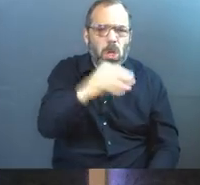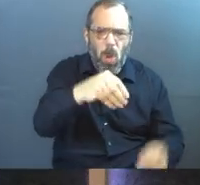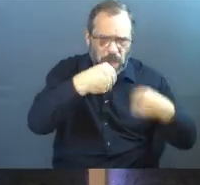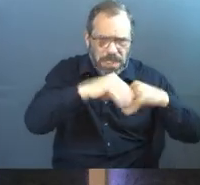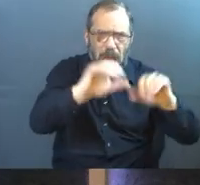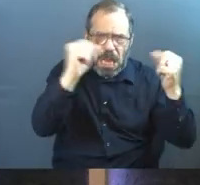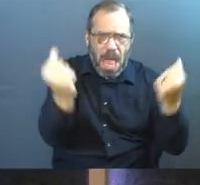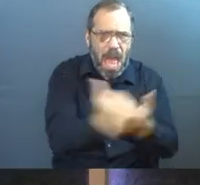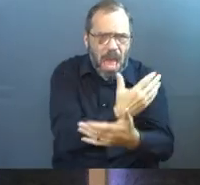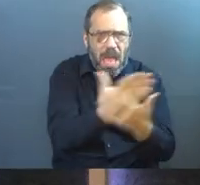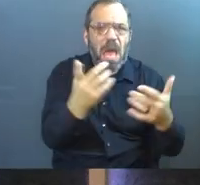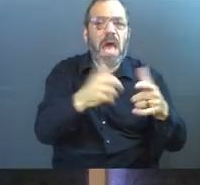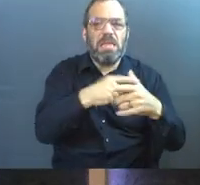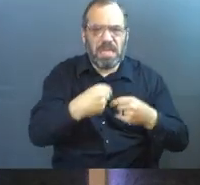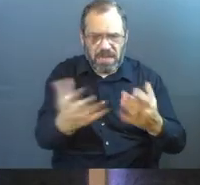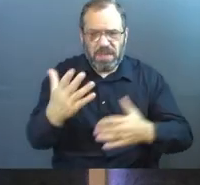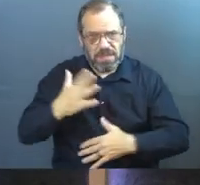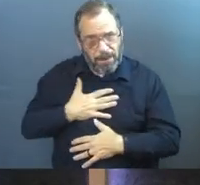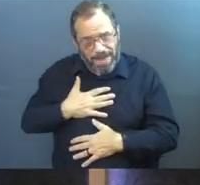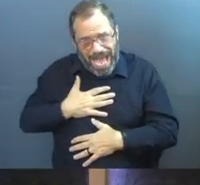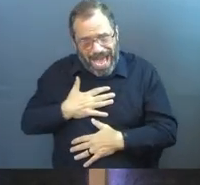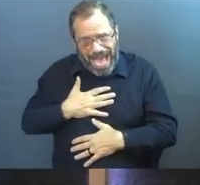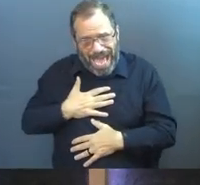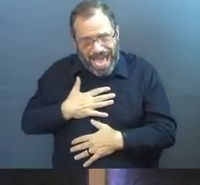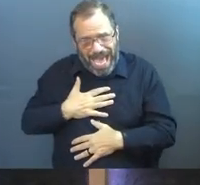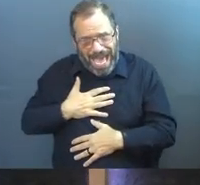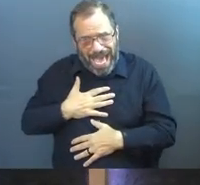sell everything that you have and give it to my movement.